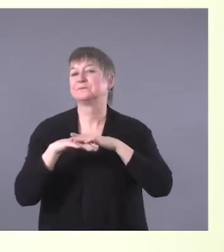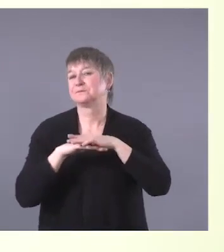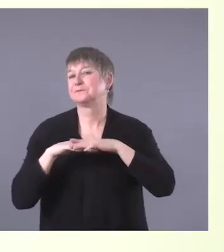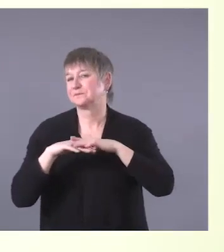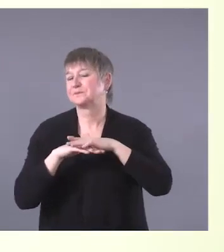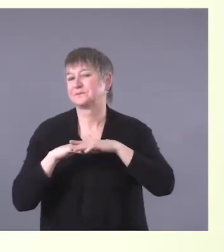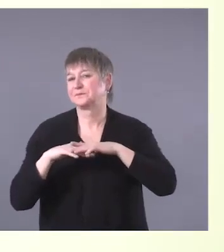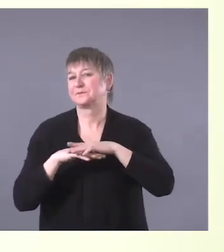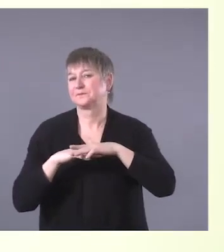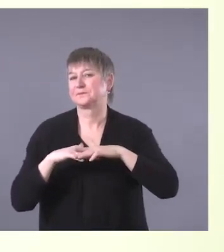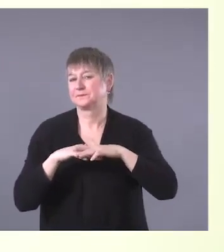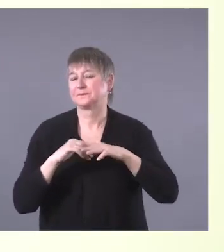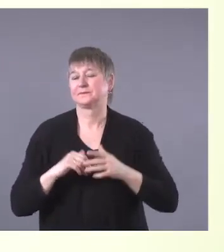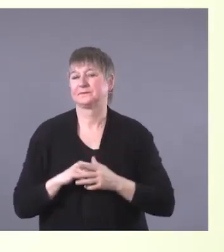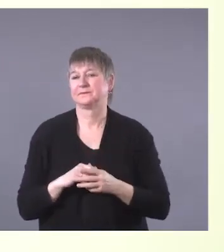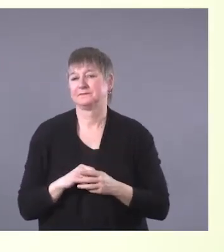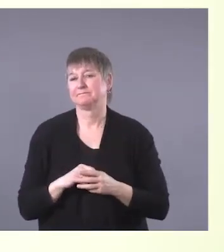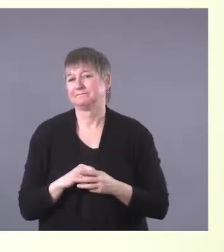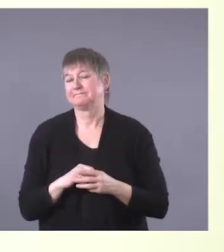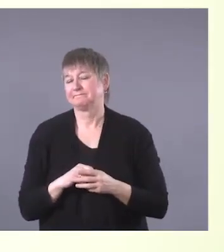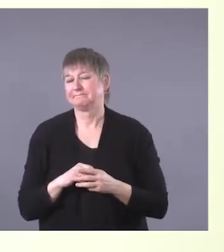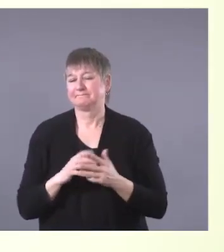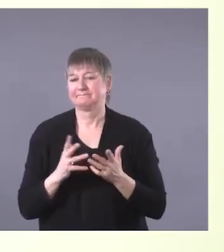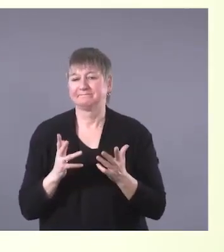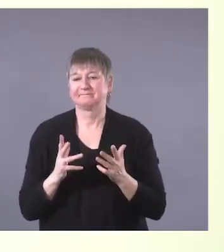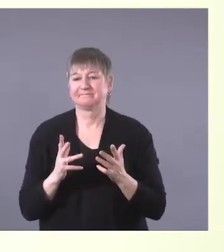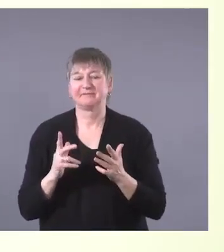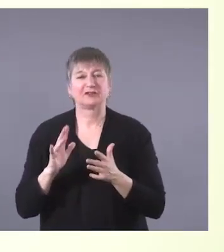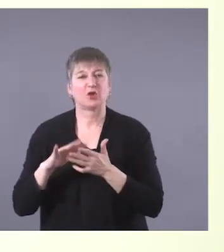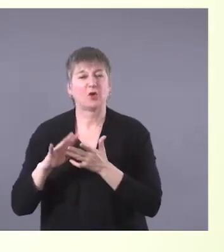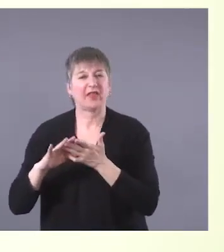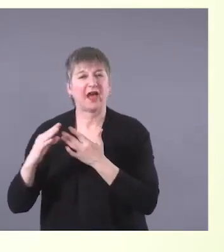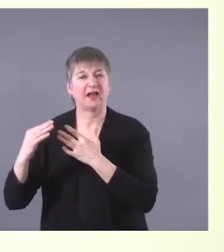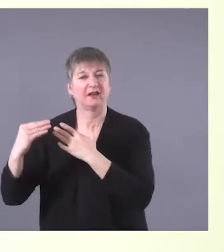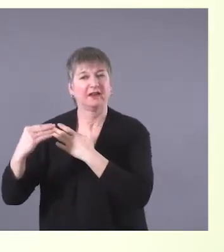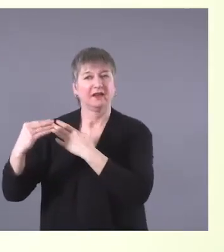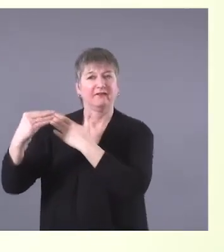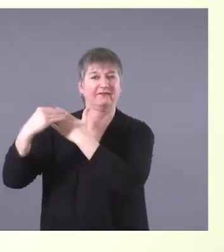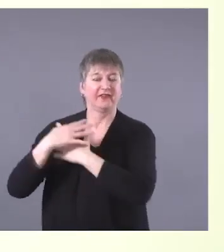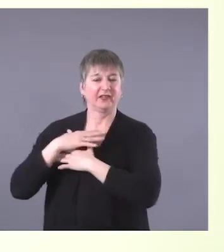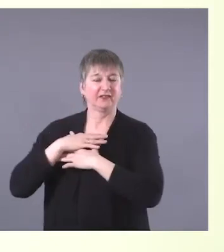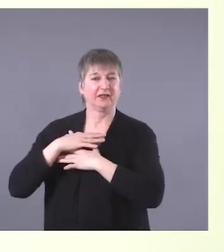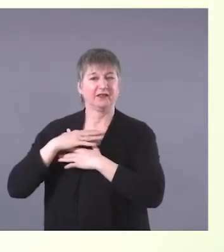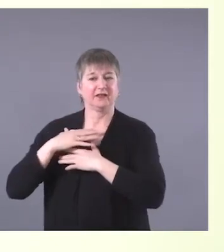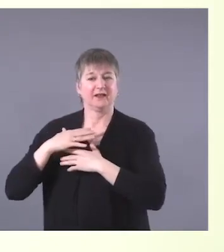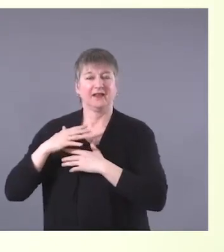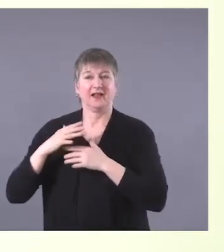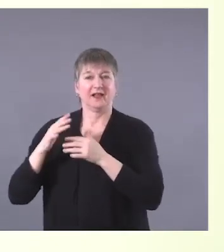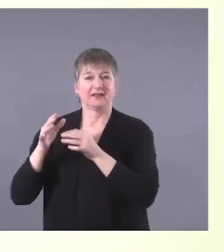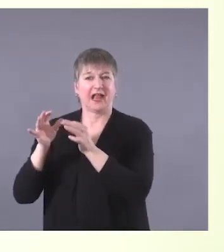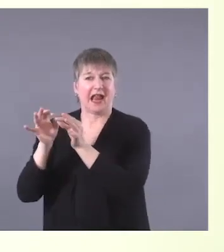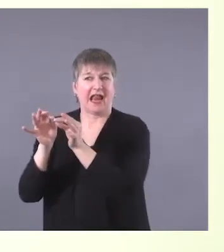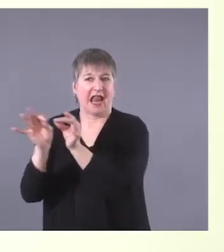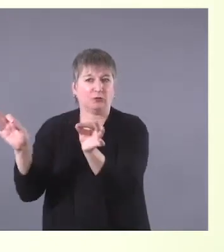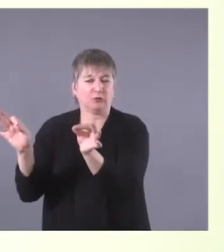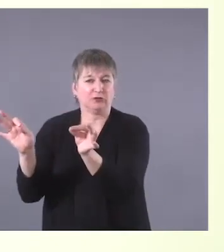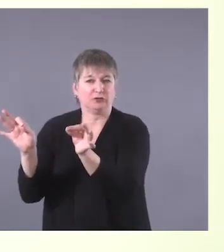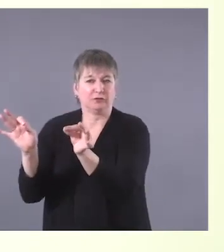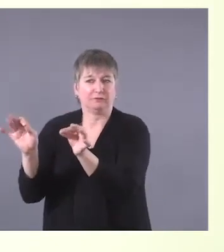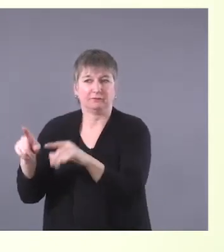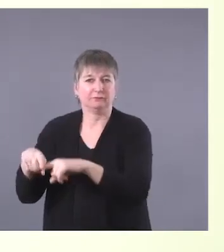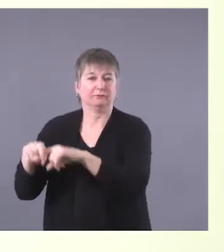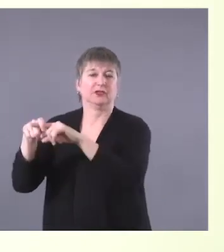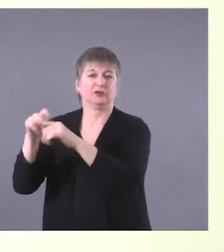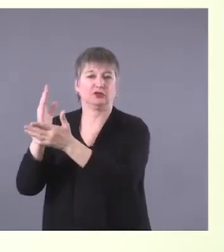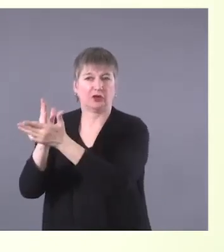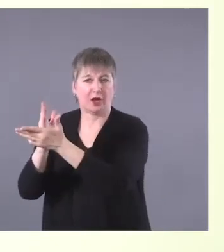So it's kind of that trickle down effect of where the language stopped at certain